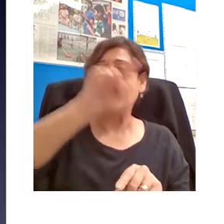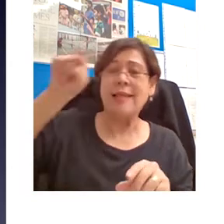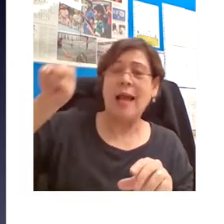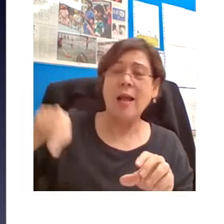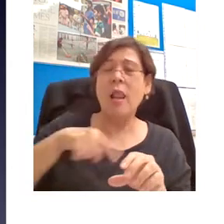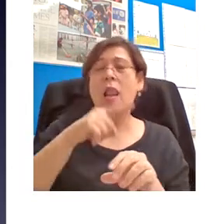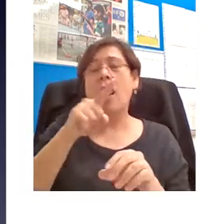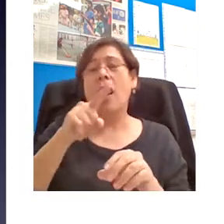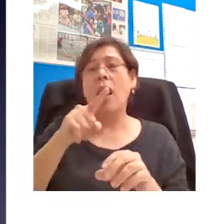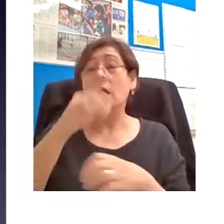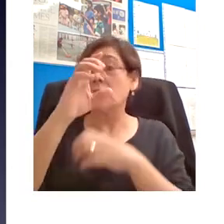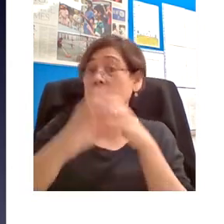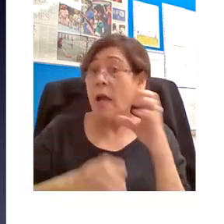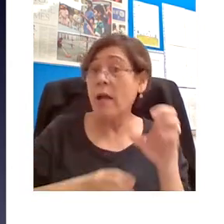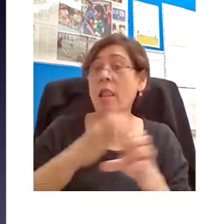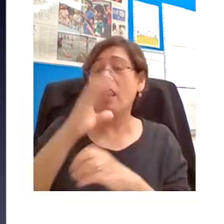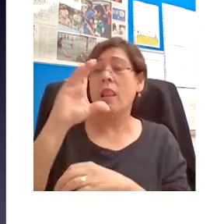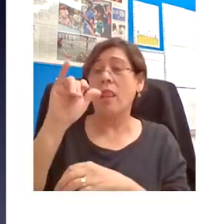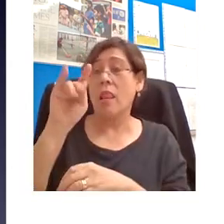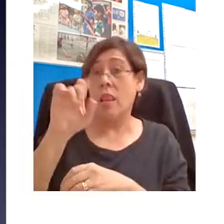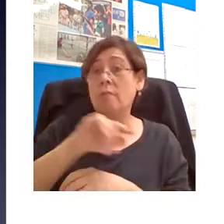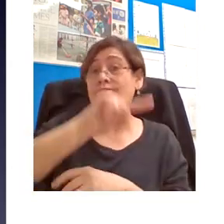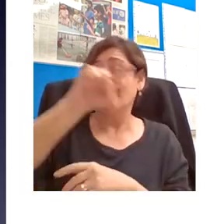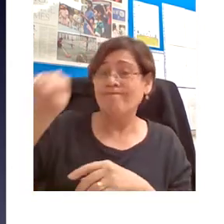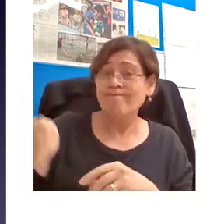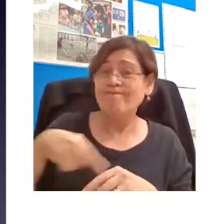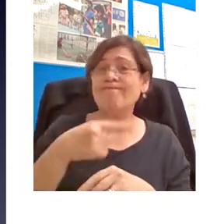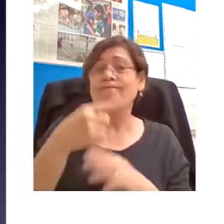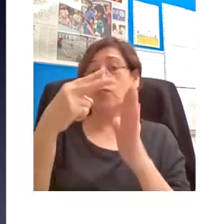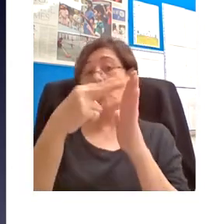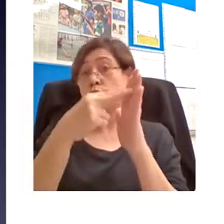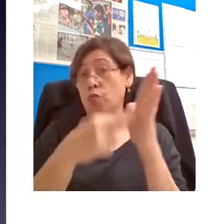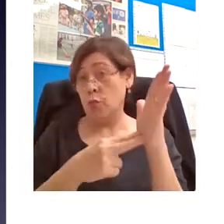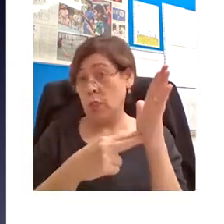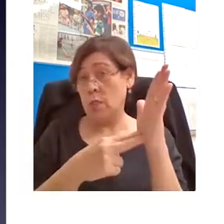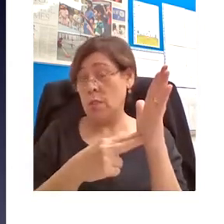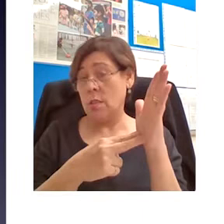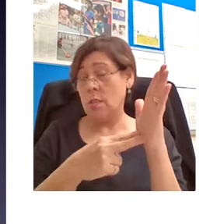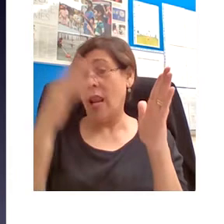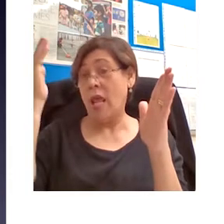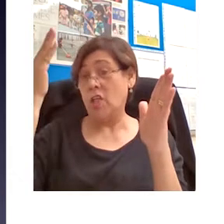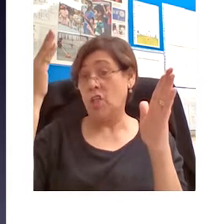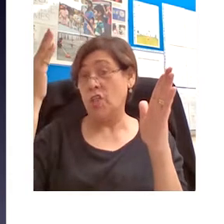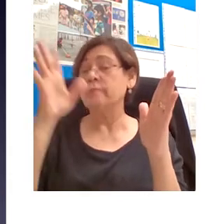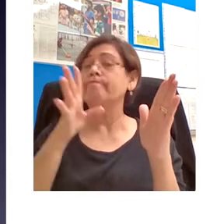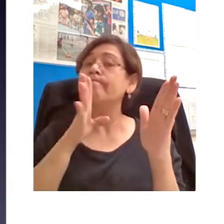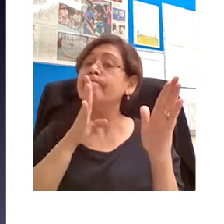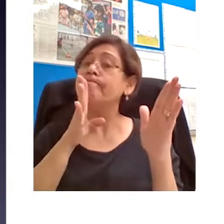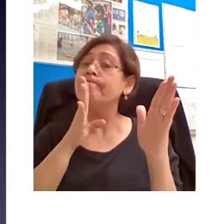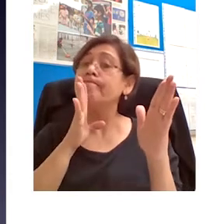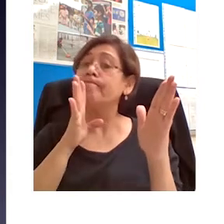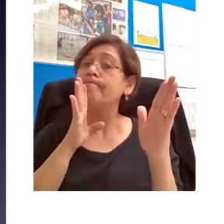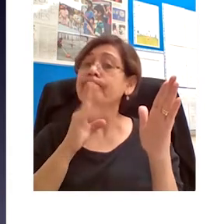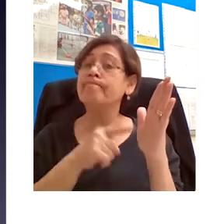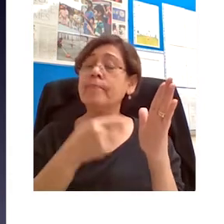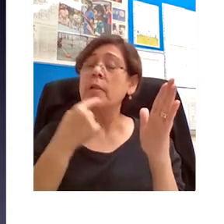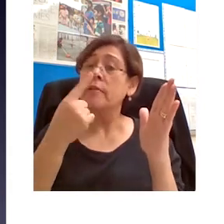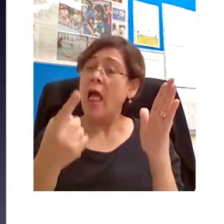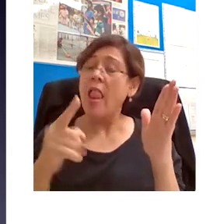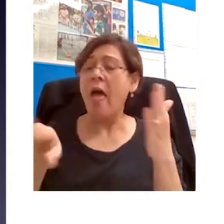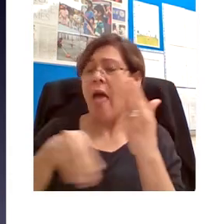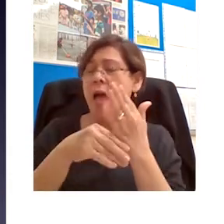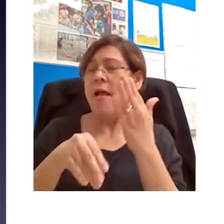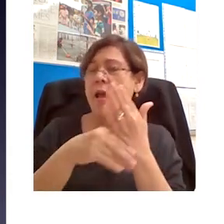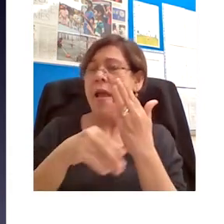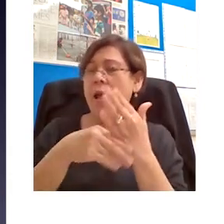verbal. The lecturer reads from the written text. He then speaks what he reads, adding his verbal commentary